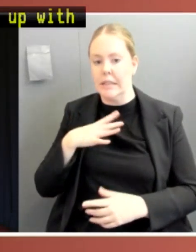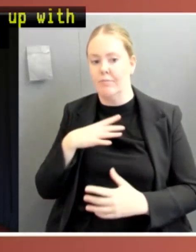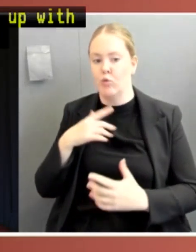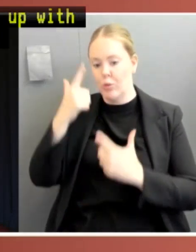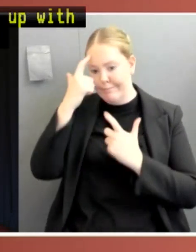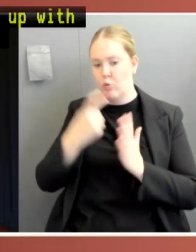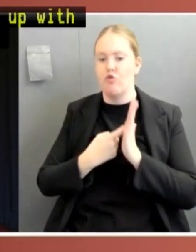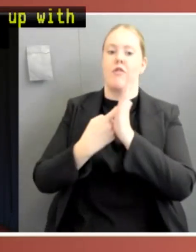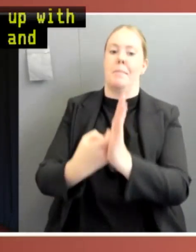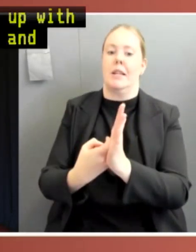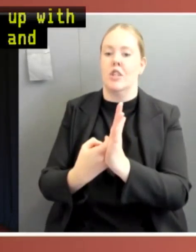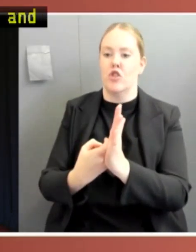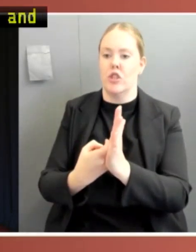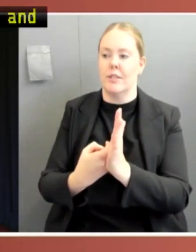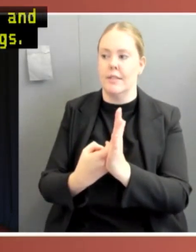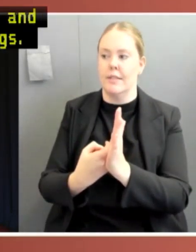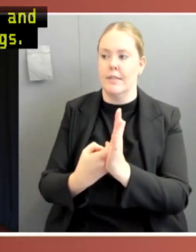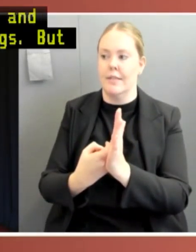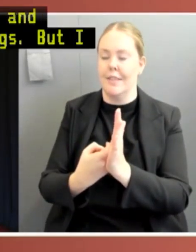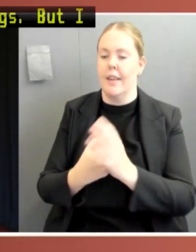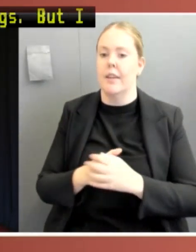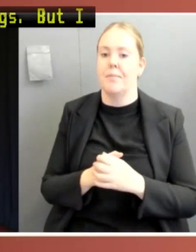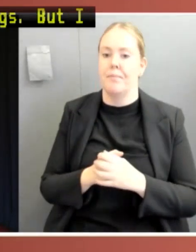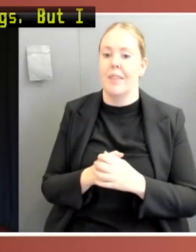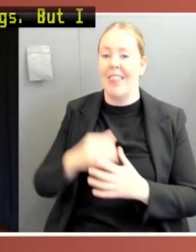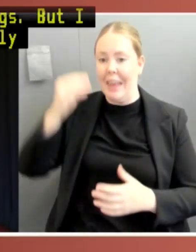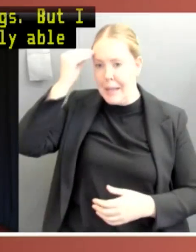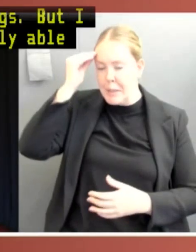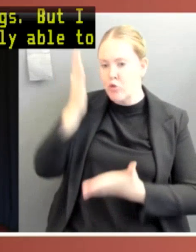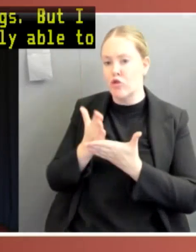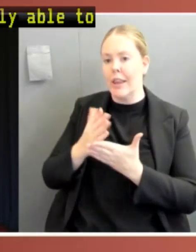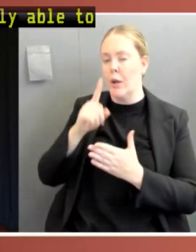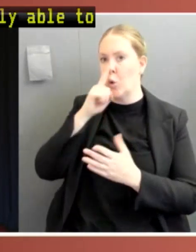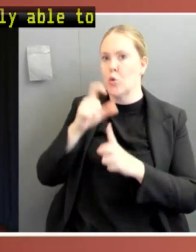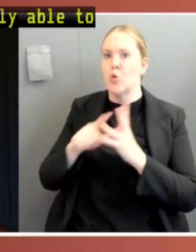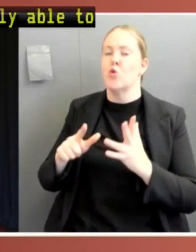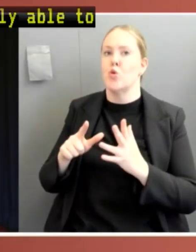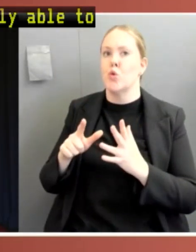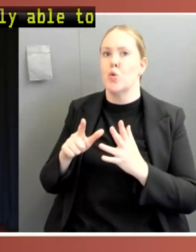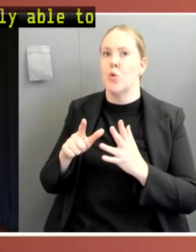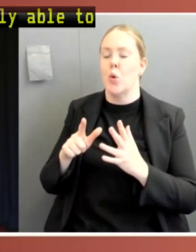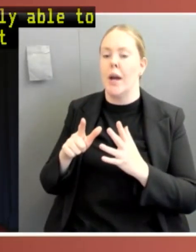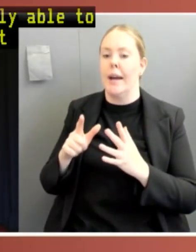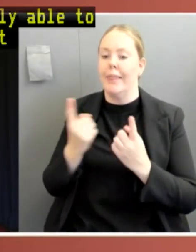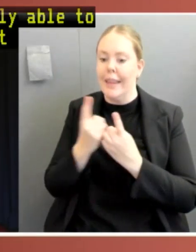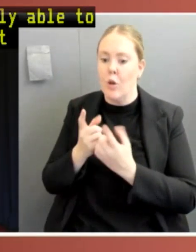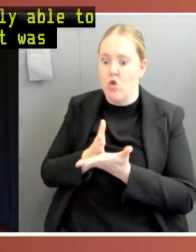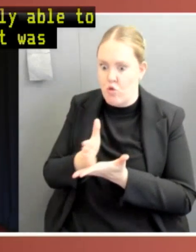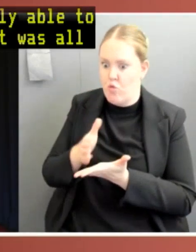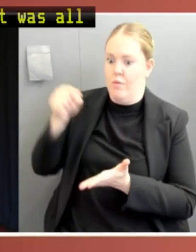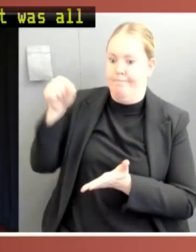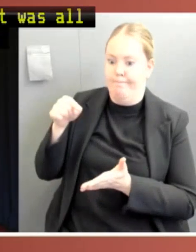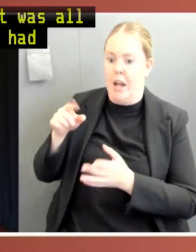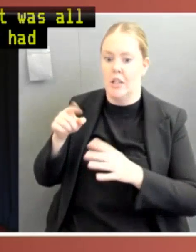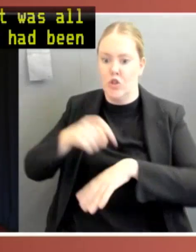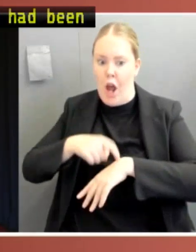But I don't think they were really able to do much during the time. It was all ex post. The decision had been, termination had been made. was a legislative instrument for many months at